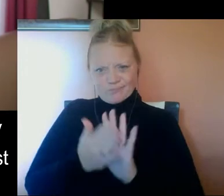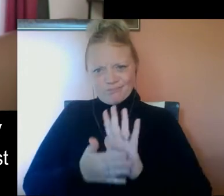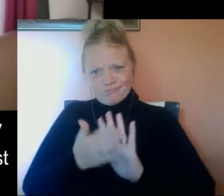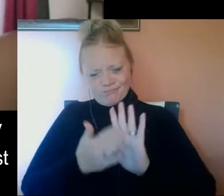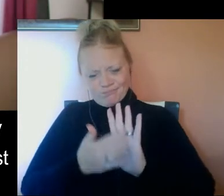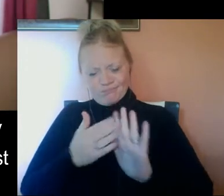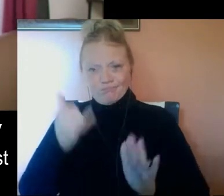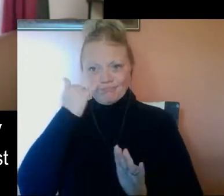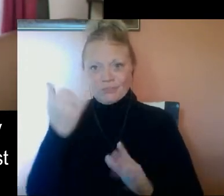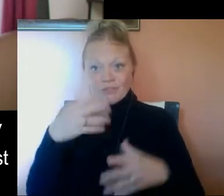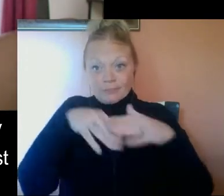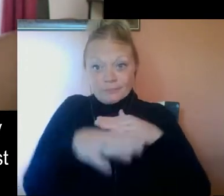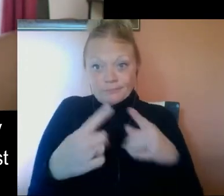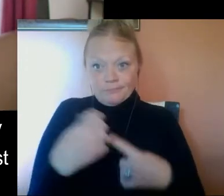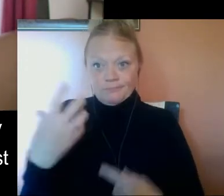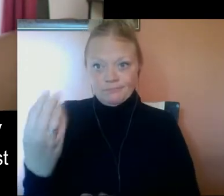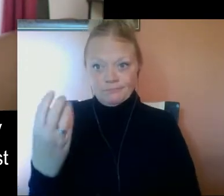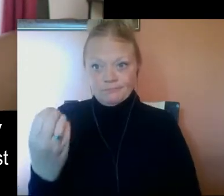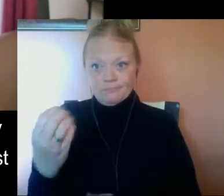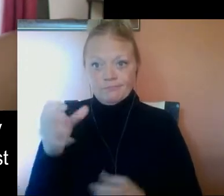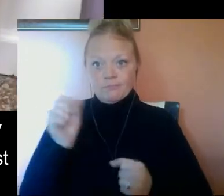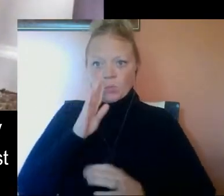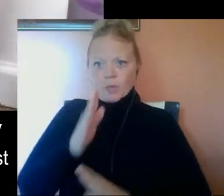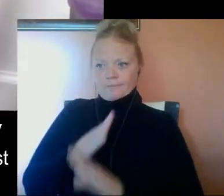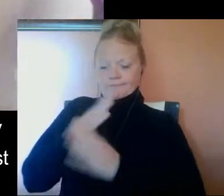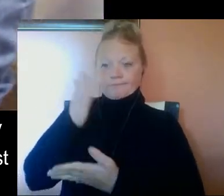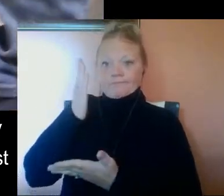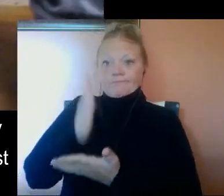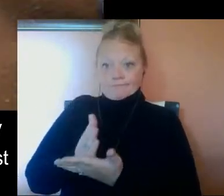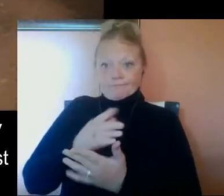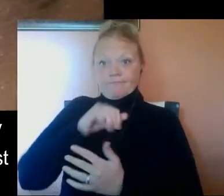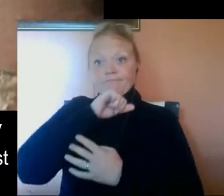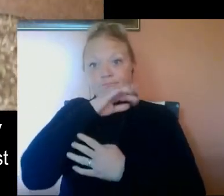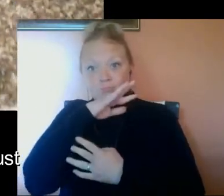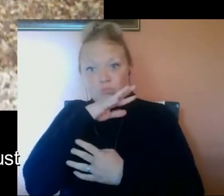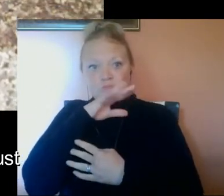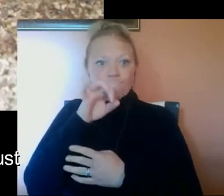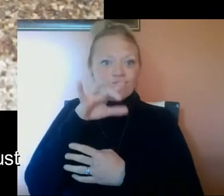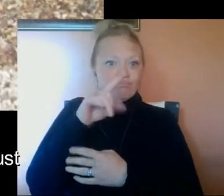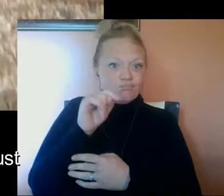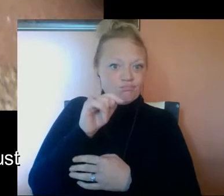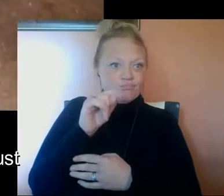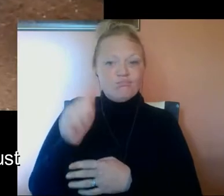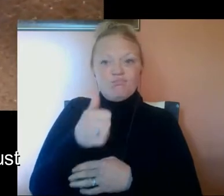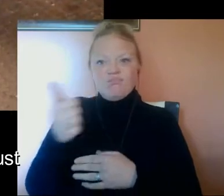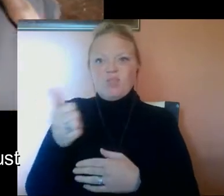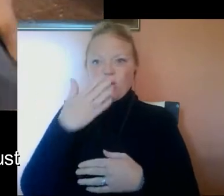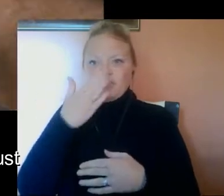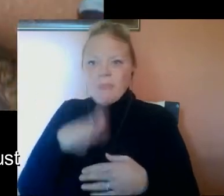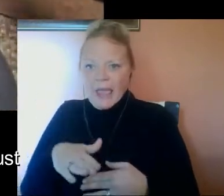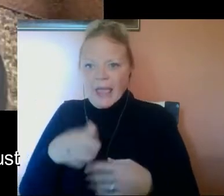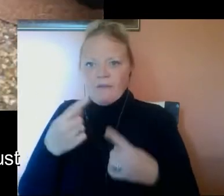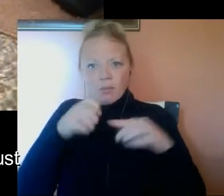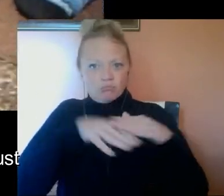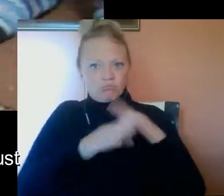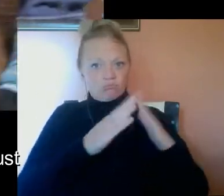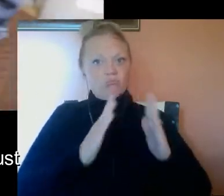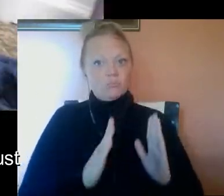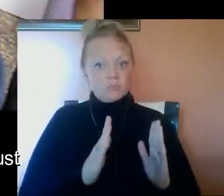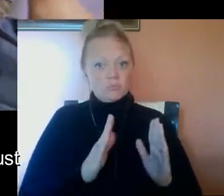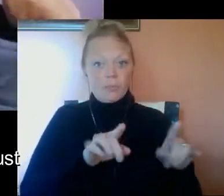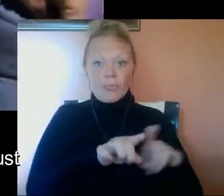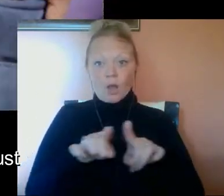paws when they come in from outside. This may stop dirt, lead paint, dust, and other hazards from getting into your house.